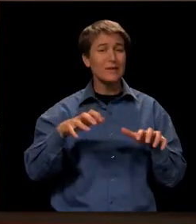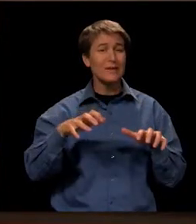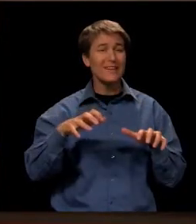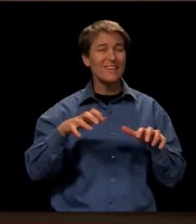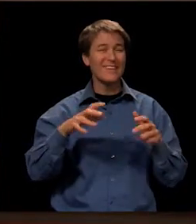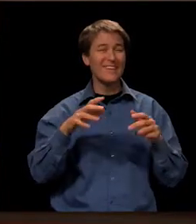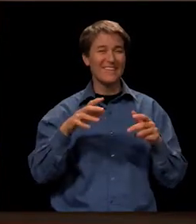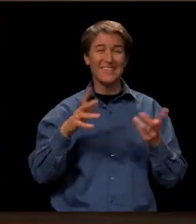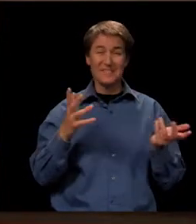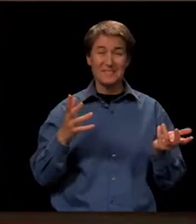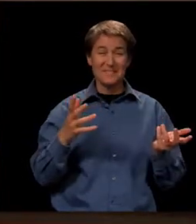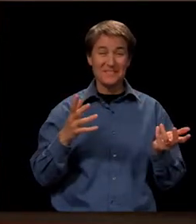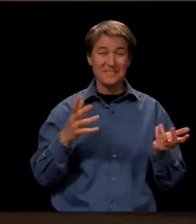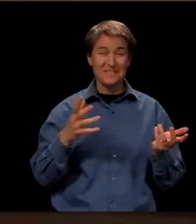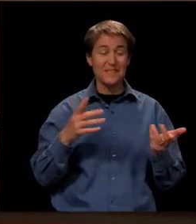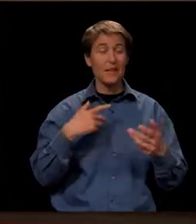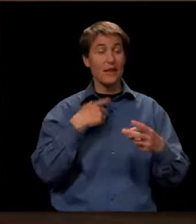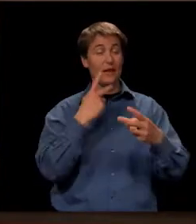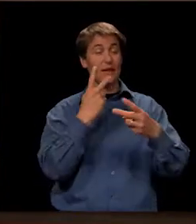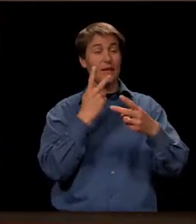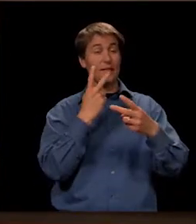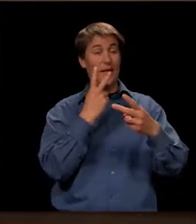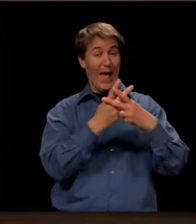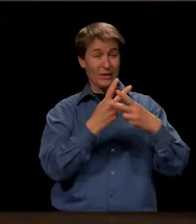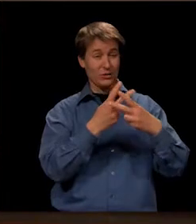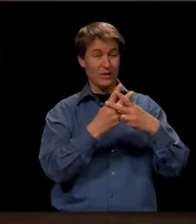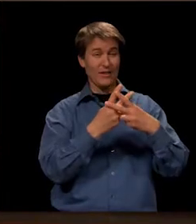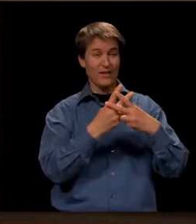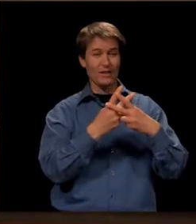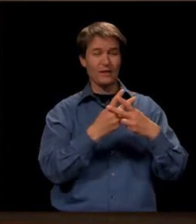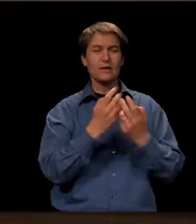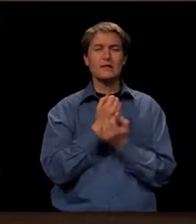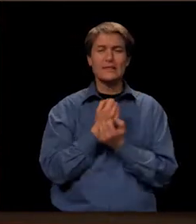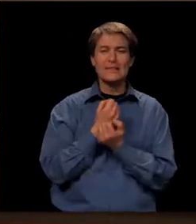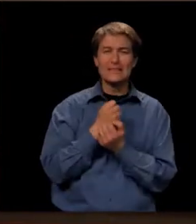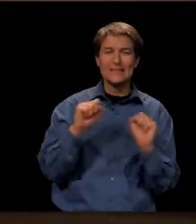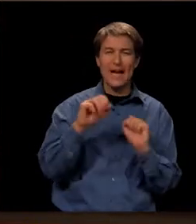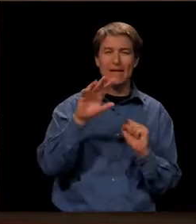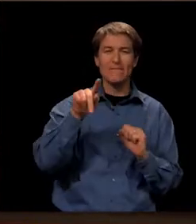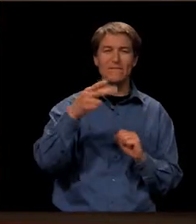was save Phil.